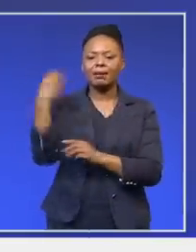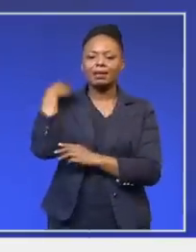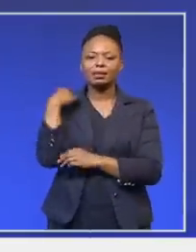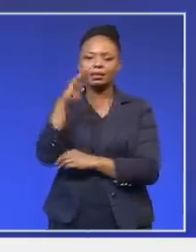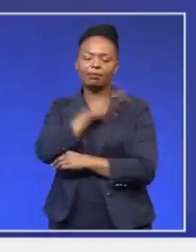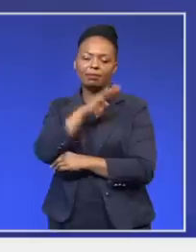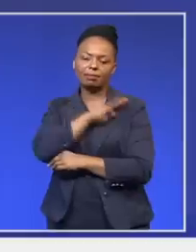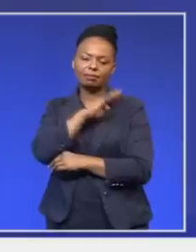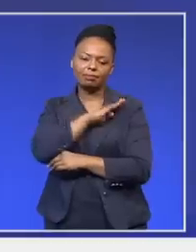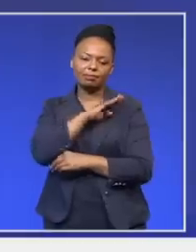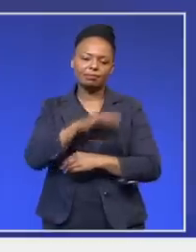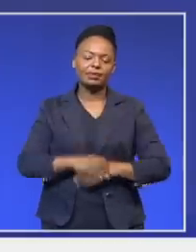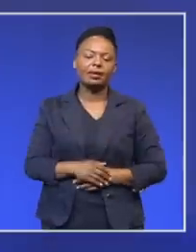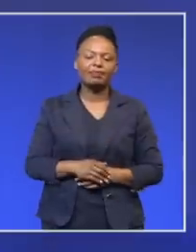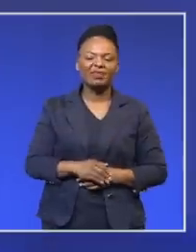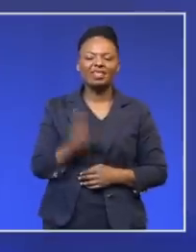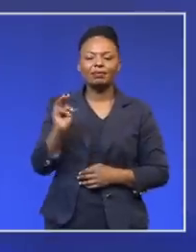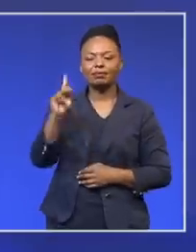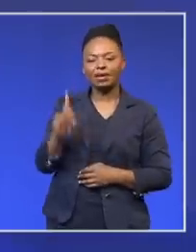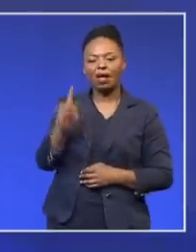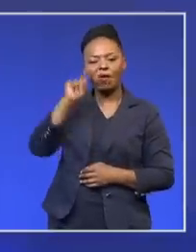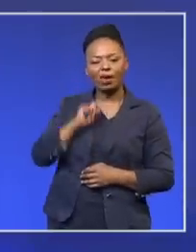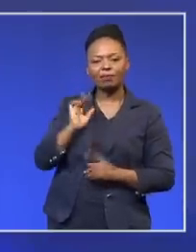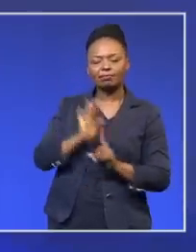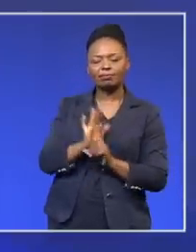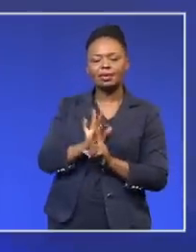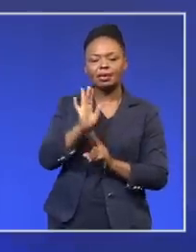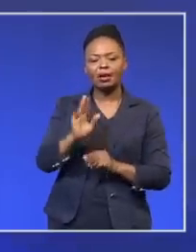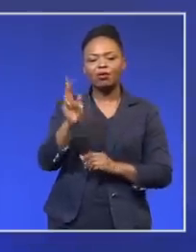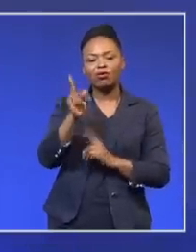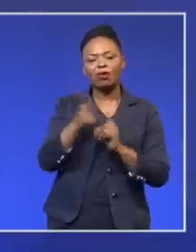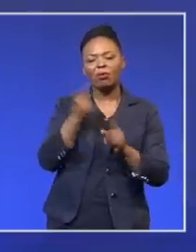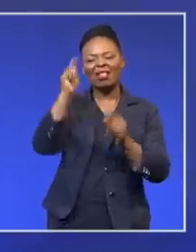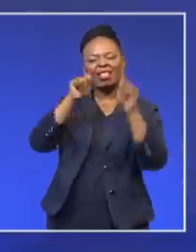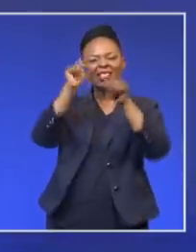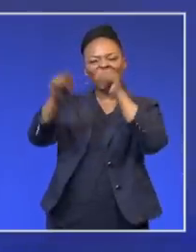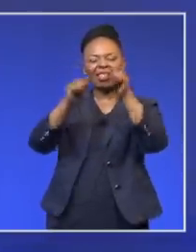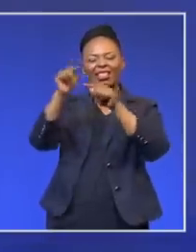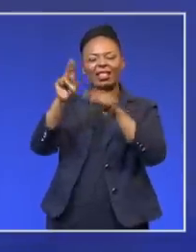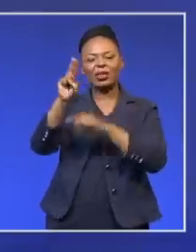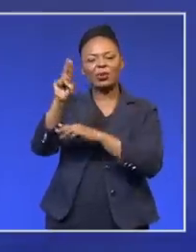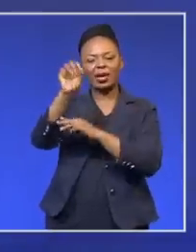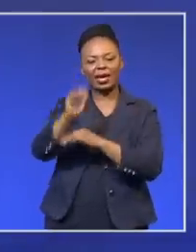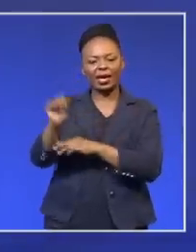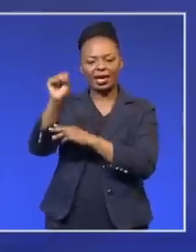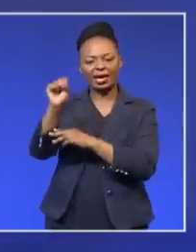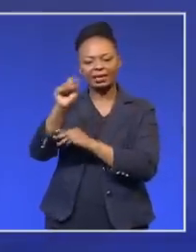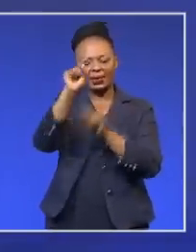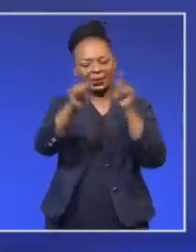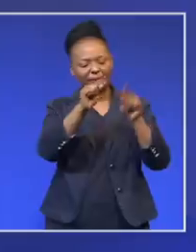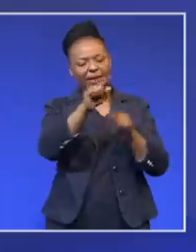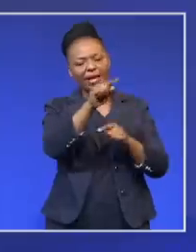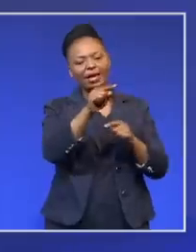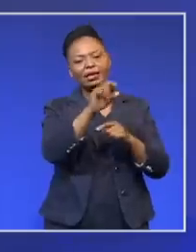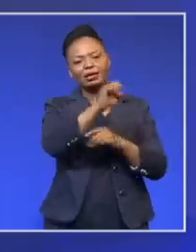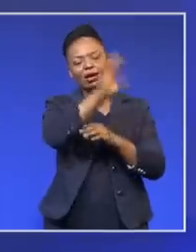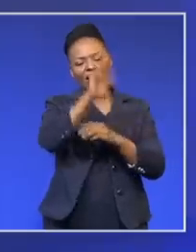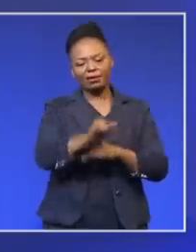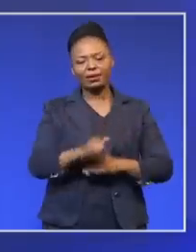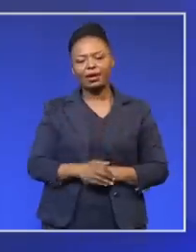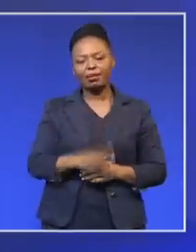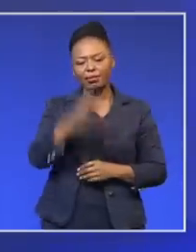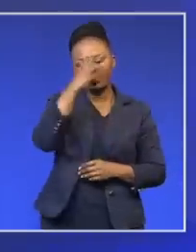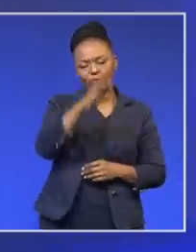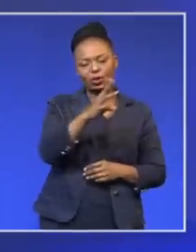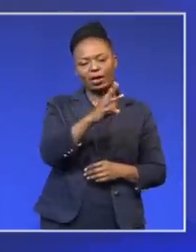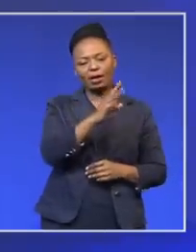veterans, Corbus Marea, on the allegations by the US ambassador to South Africa, Reuben Brickety, that Pretoria send arms to Russia,